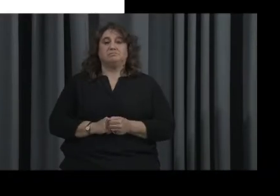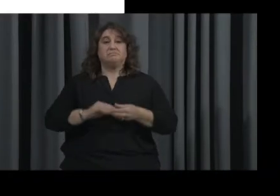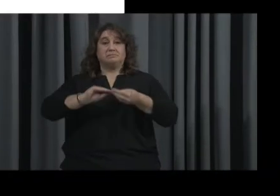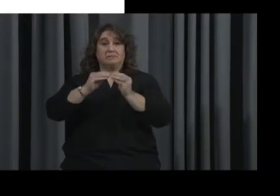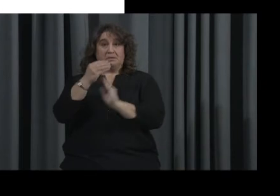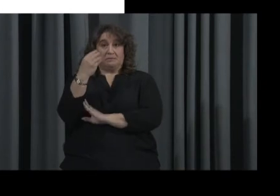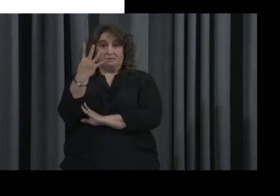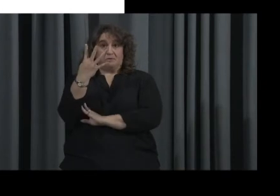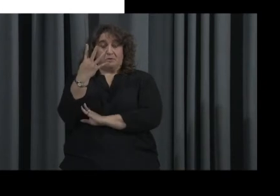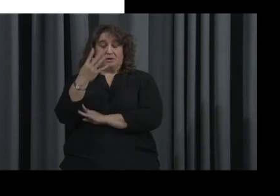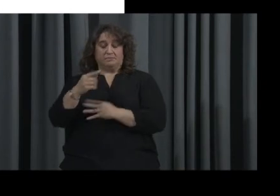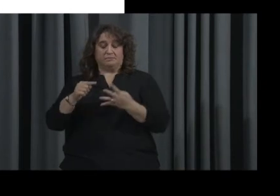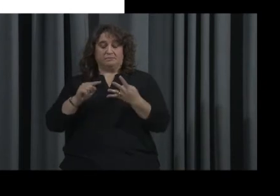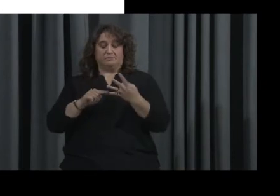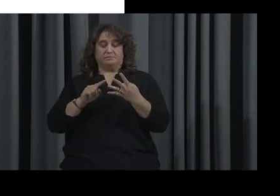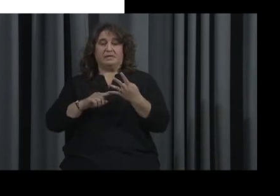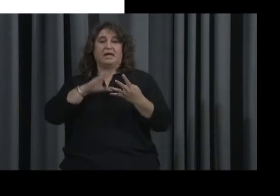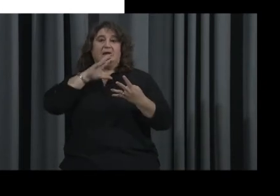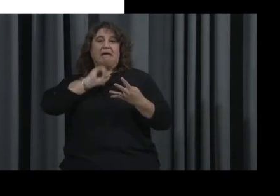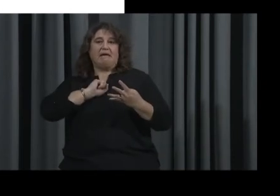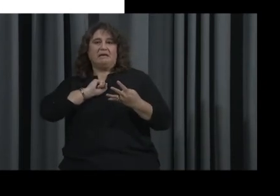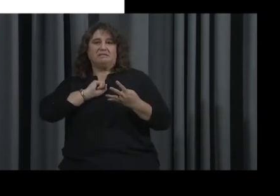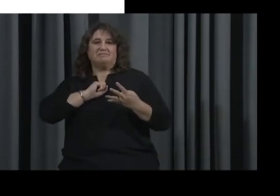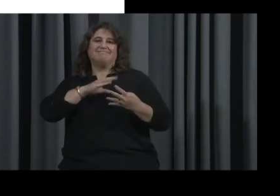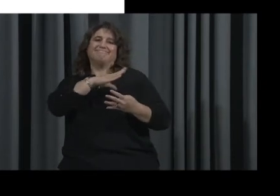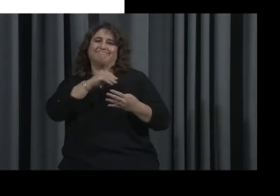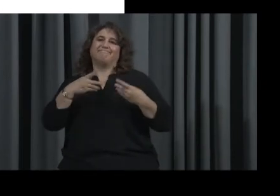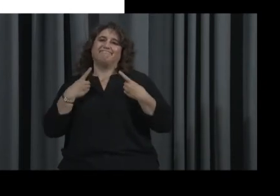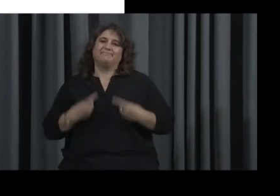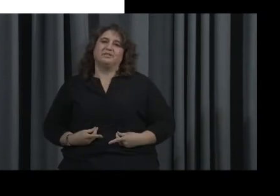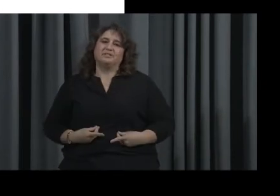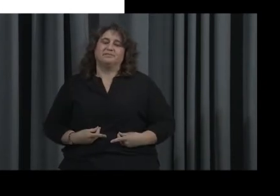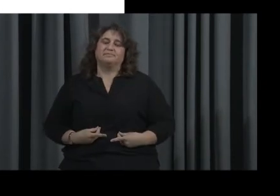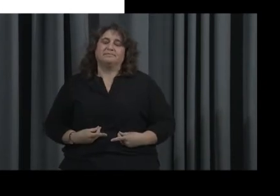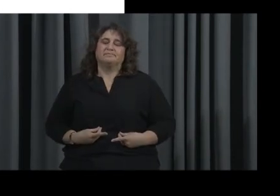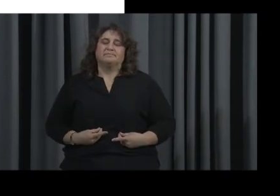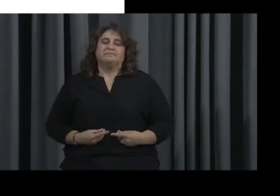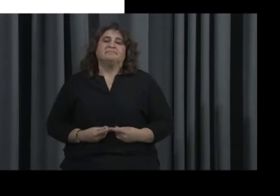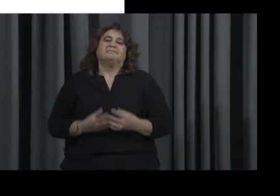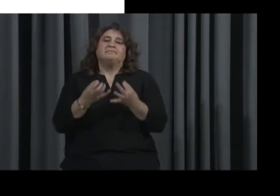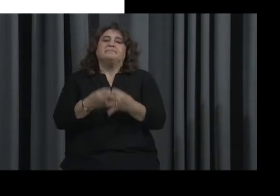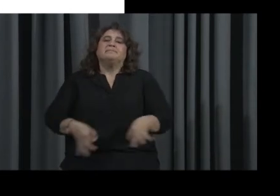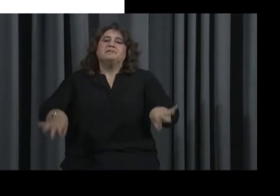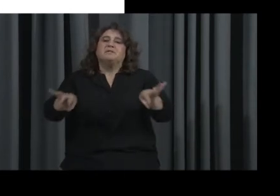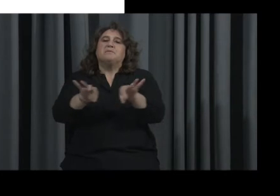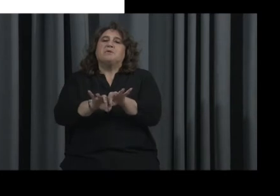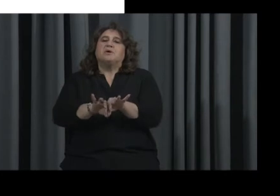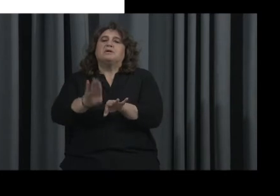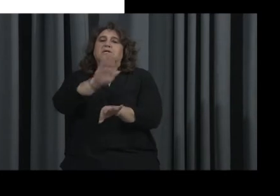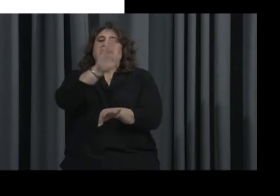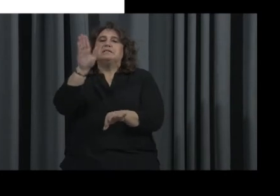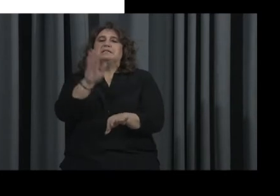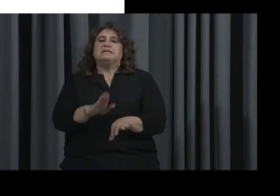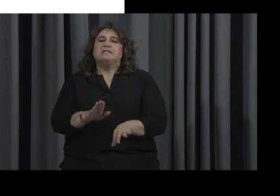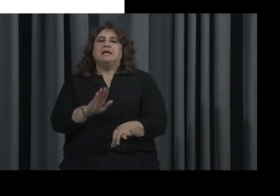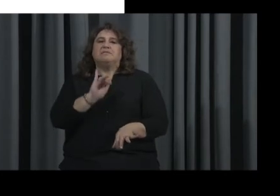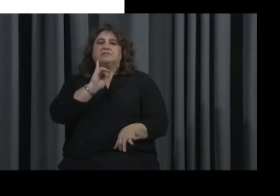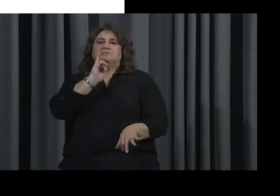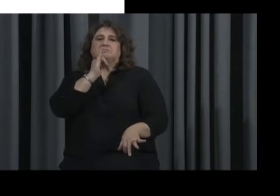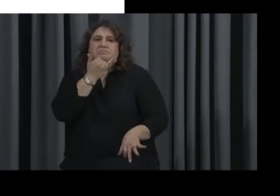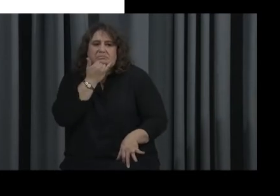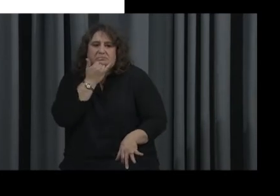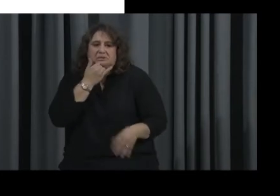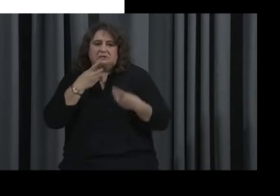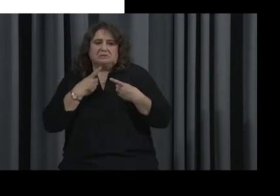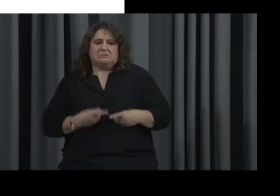we learned about aging and depression. It's very important to never mistake depression as a normal